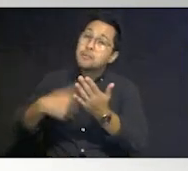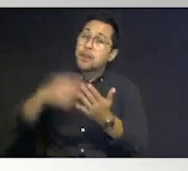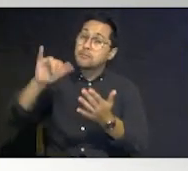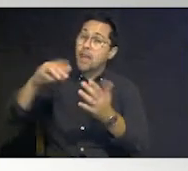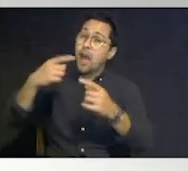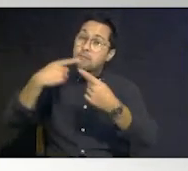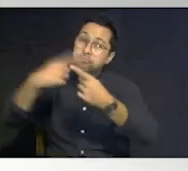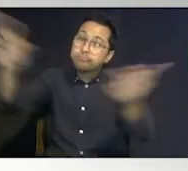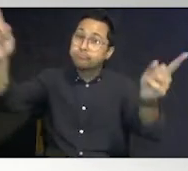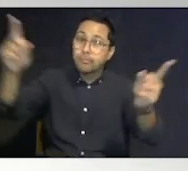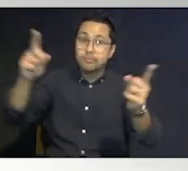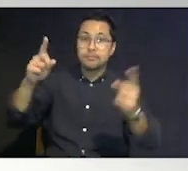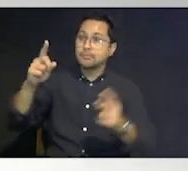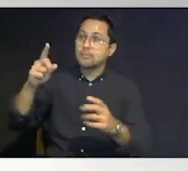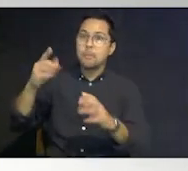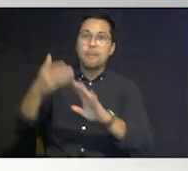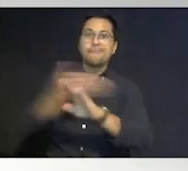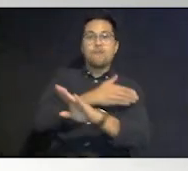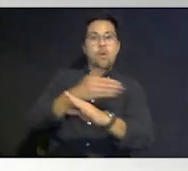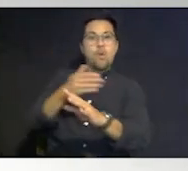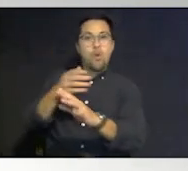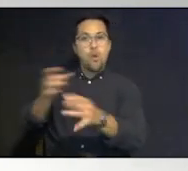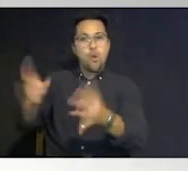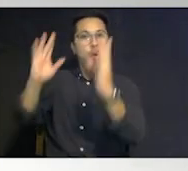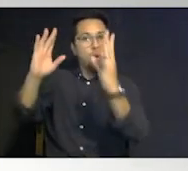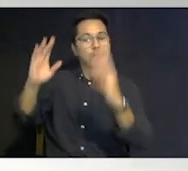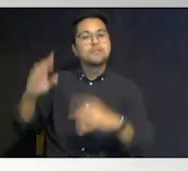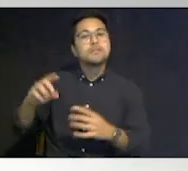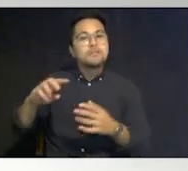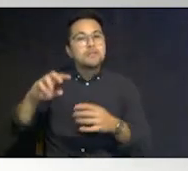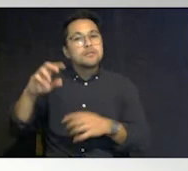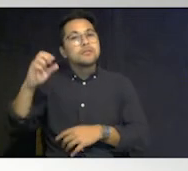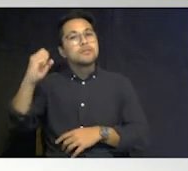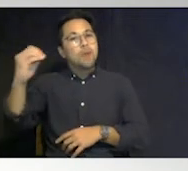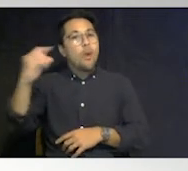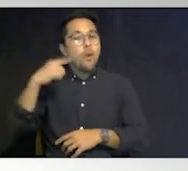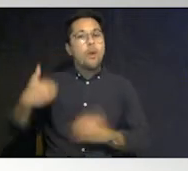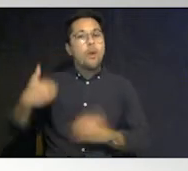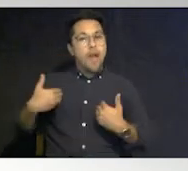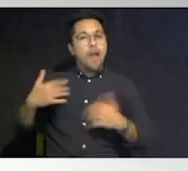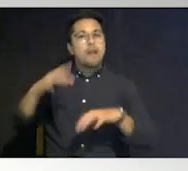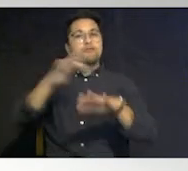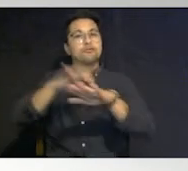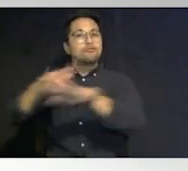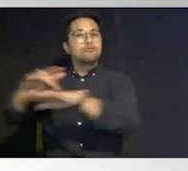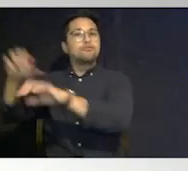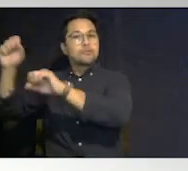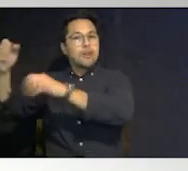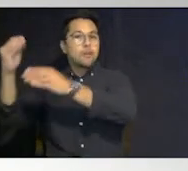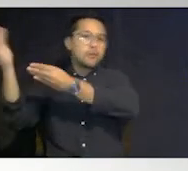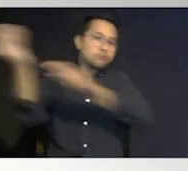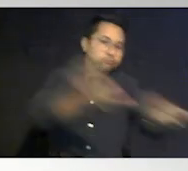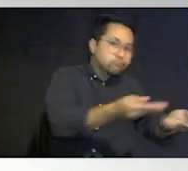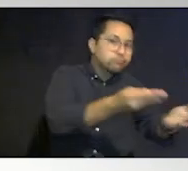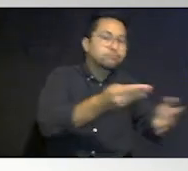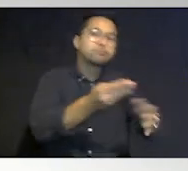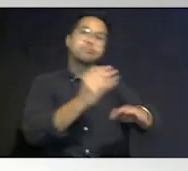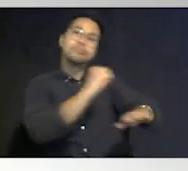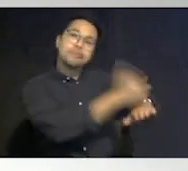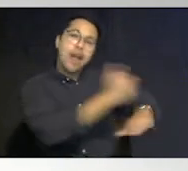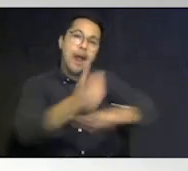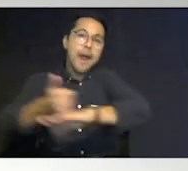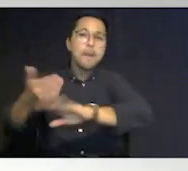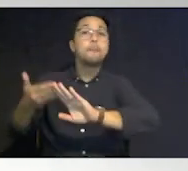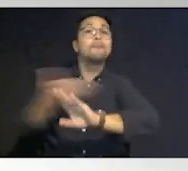and it's for that very purpose to unlock resources so that they can be staged throughout the state and we can be even faster when it is time to